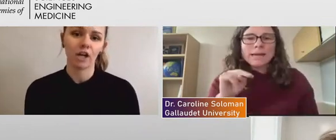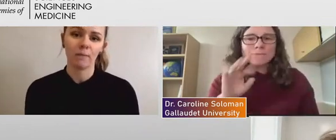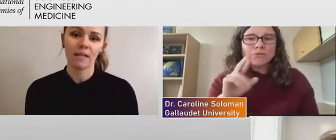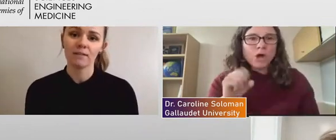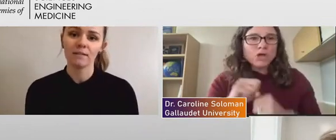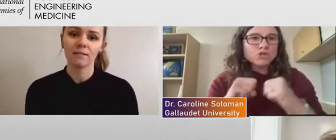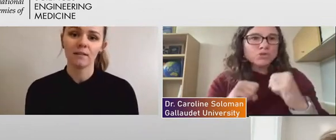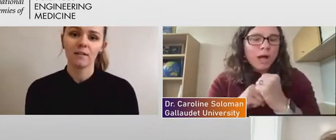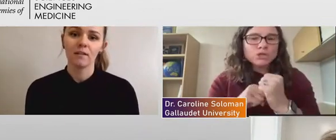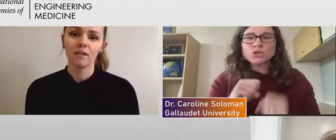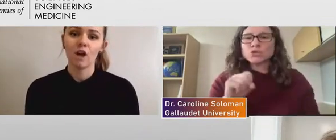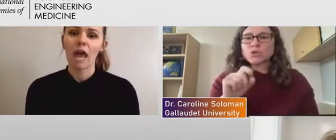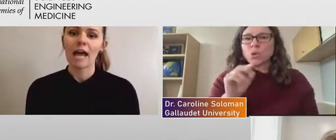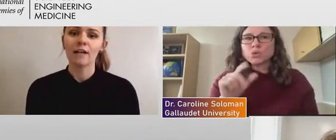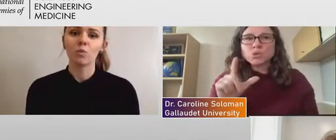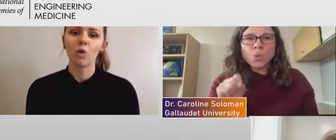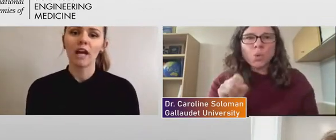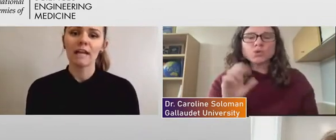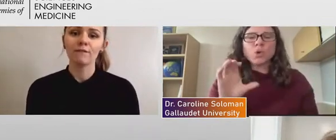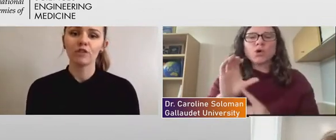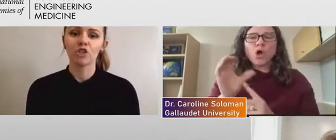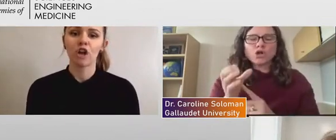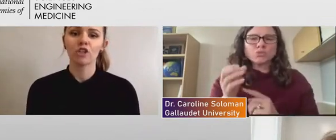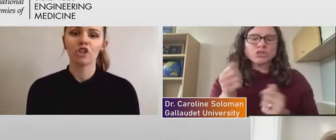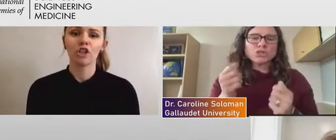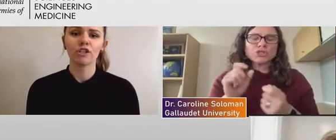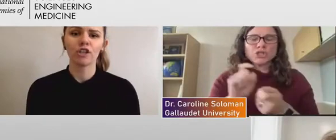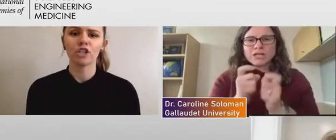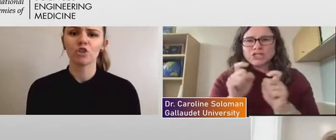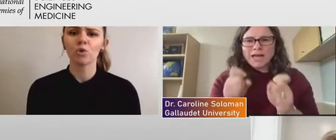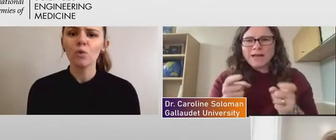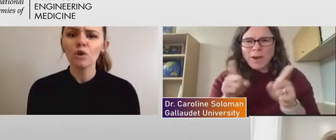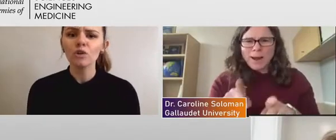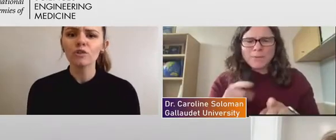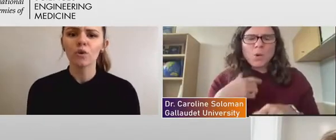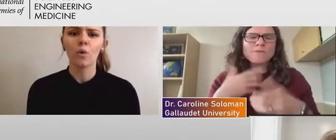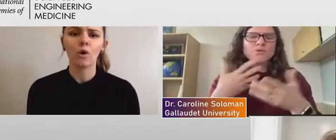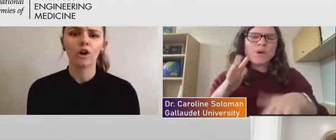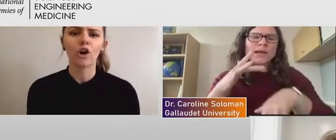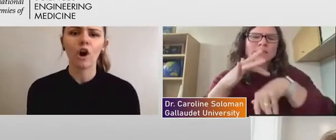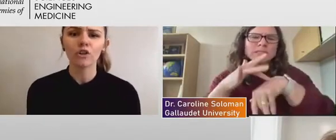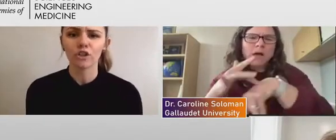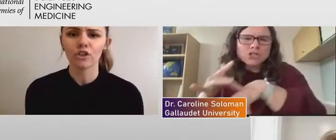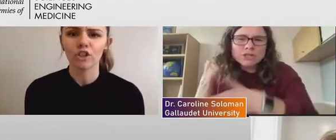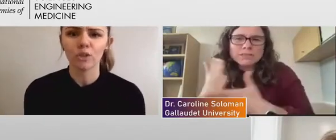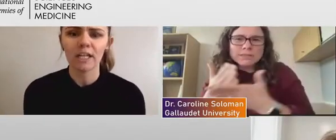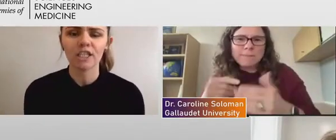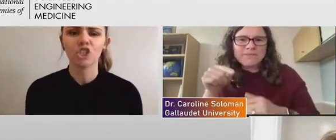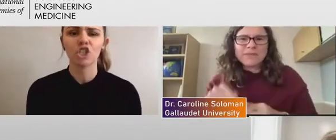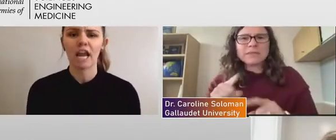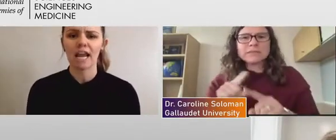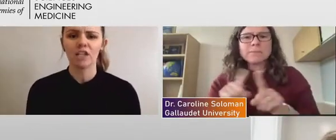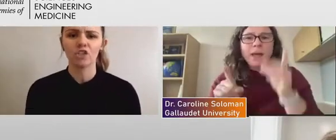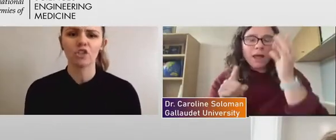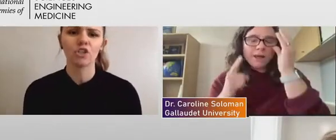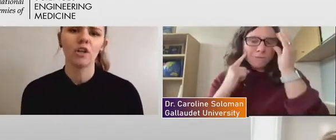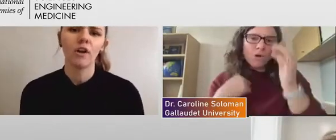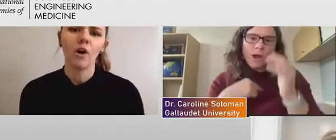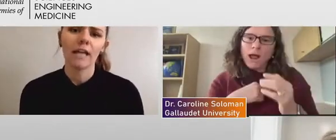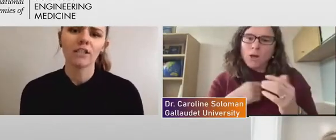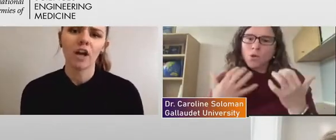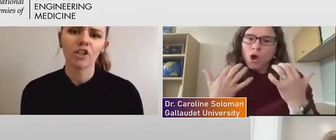environments? And what infrastructure such as tools or cultures do we need to change